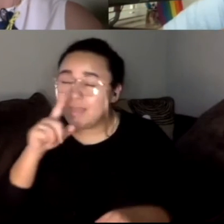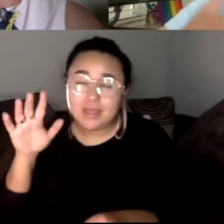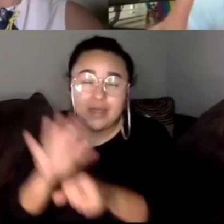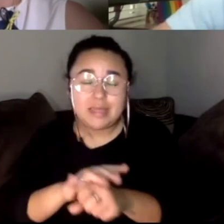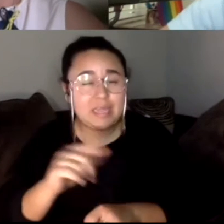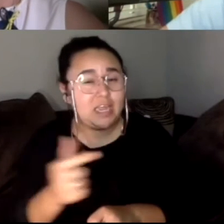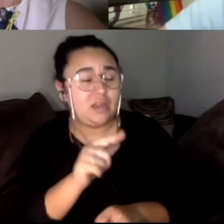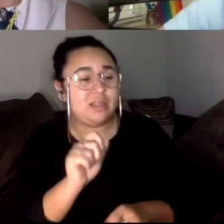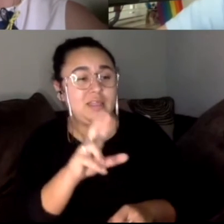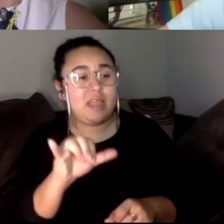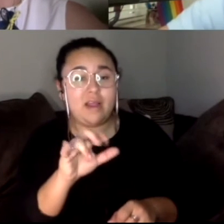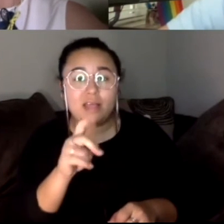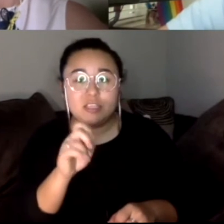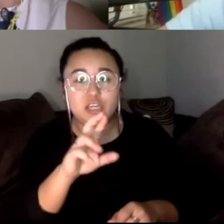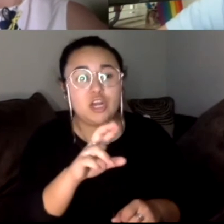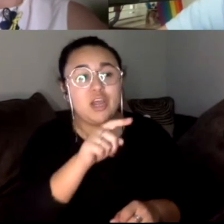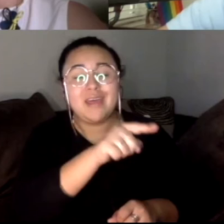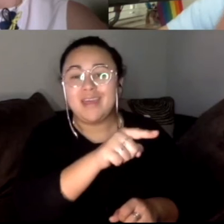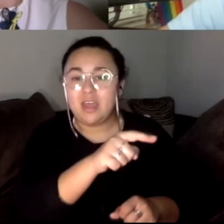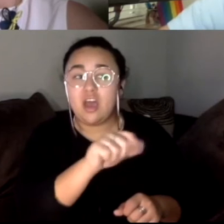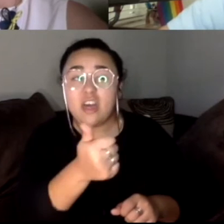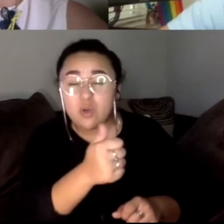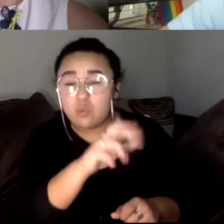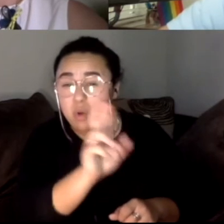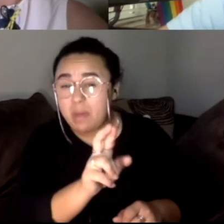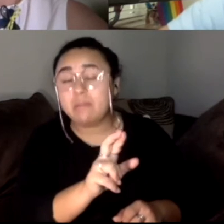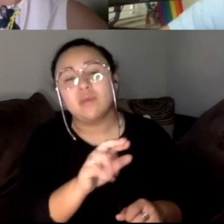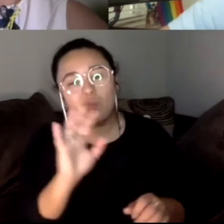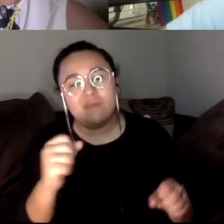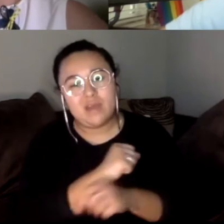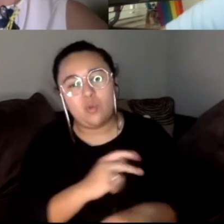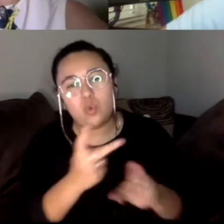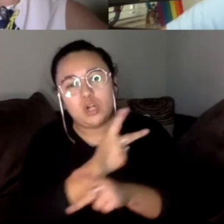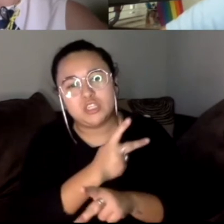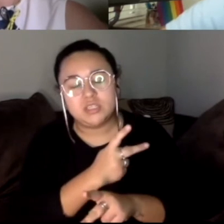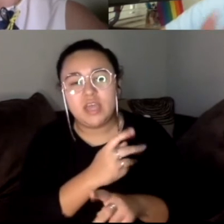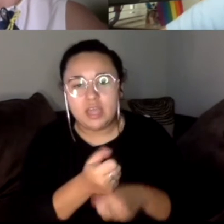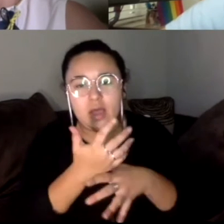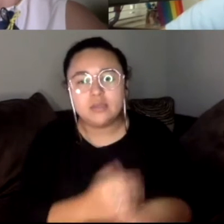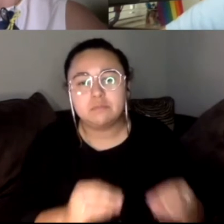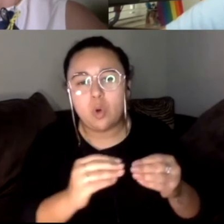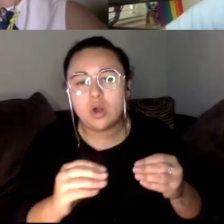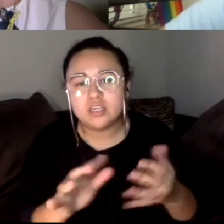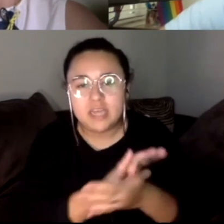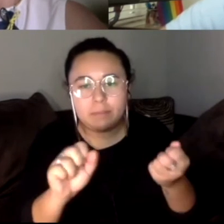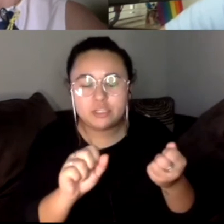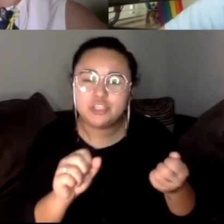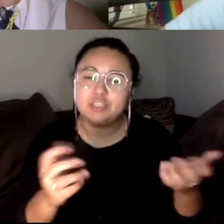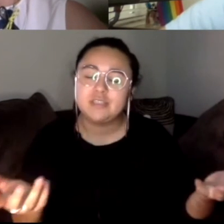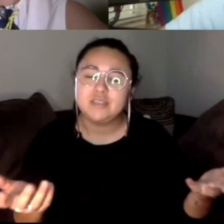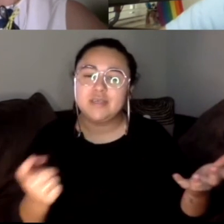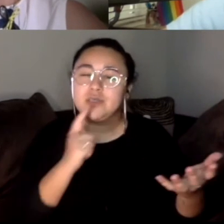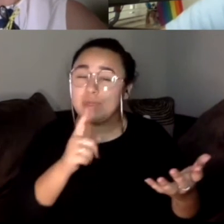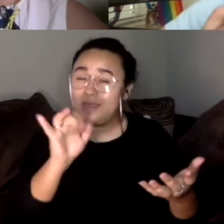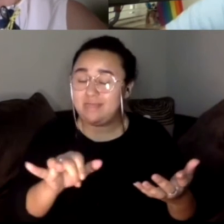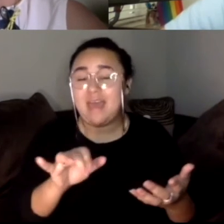are also going to fight me even harder on these things, and they're going to do as much damage, if not more. So that's just the reality right here. It's an imperfect